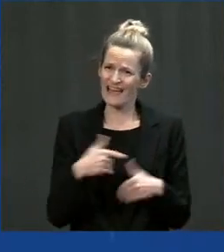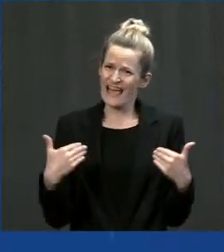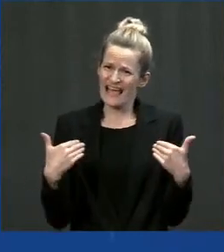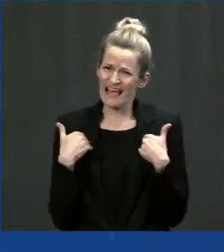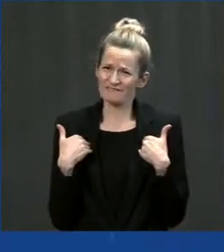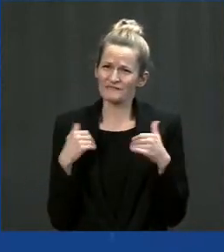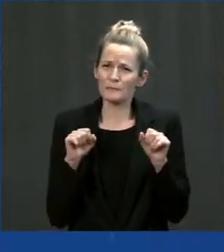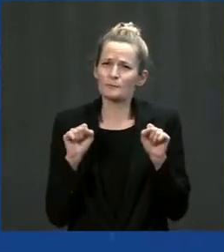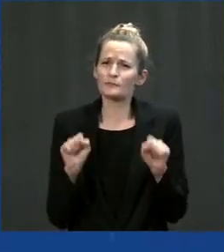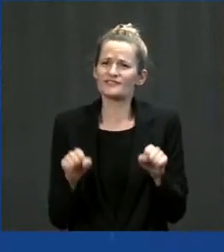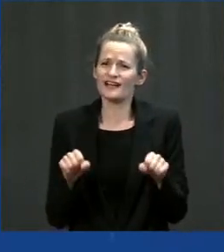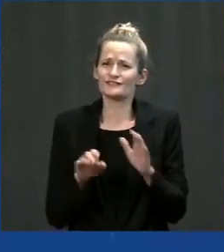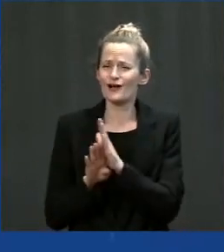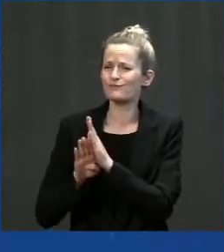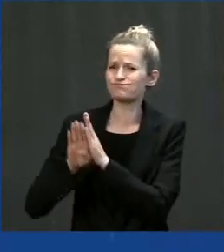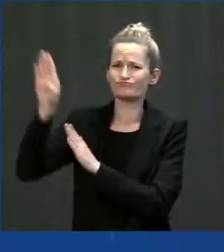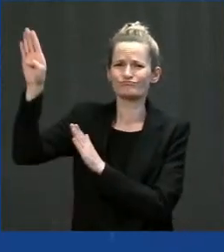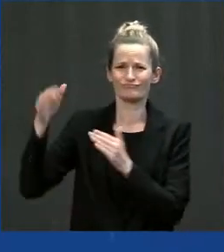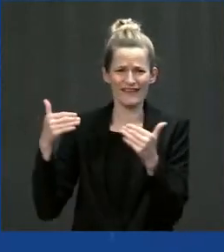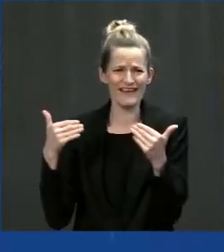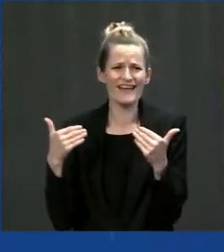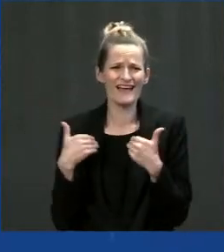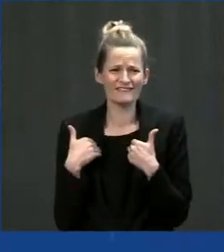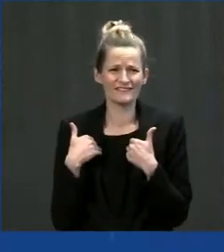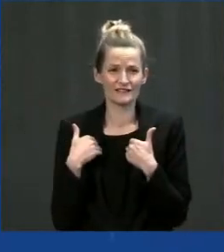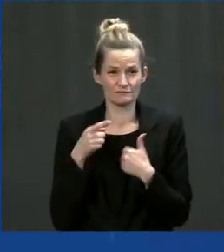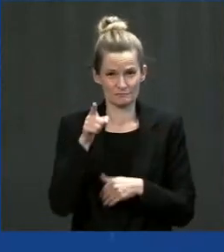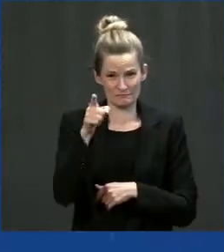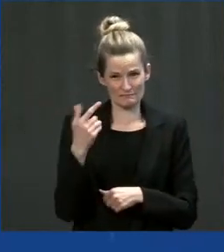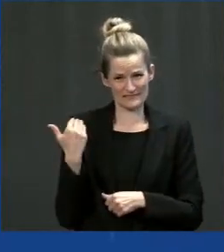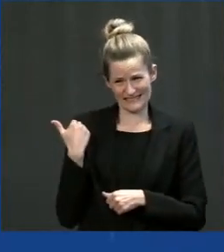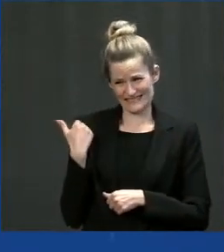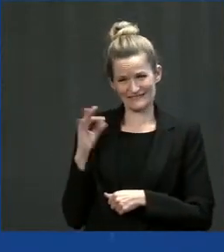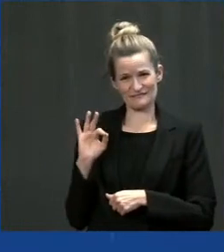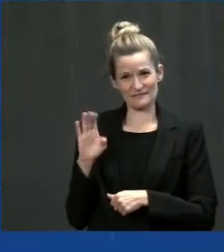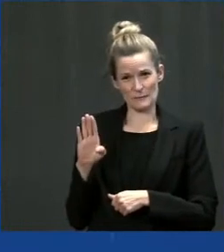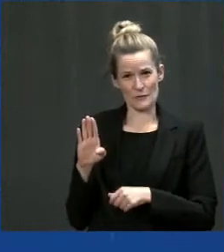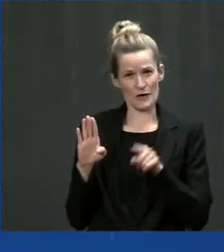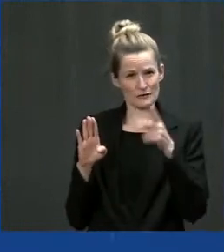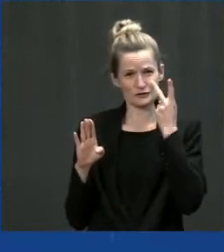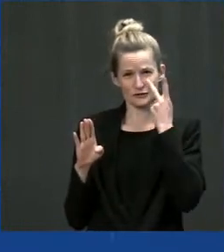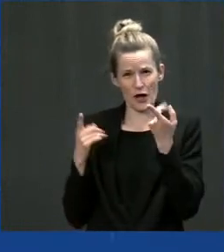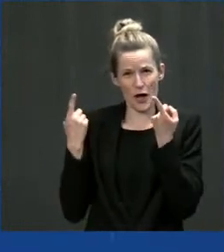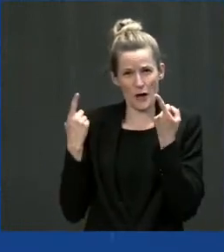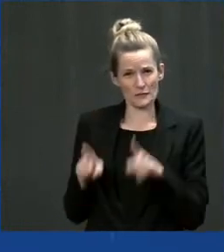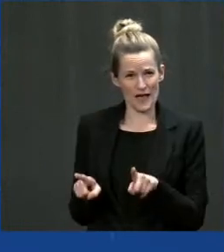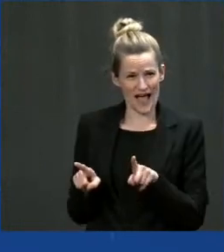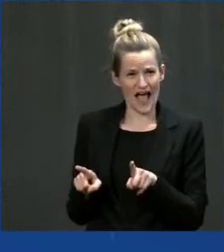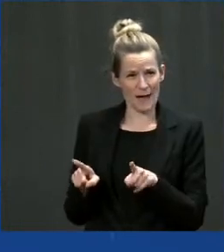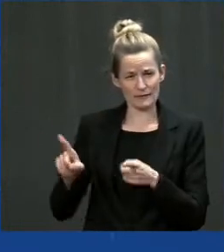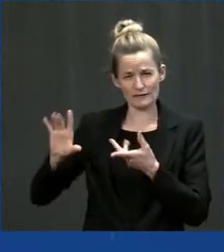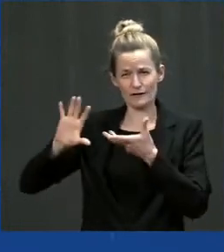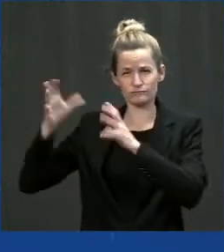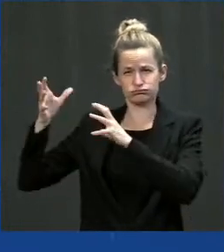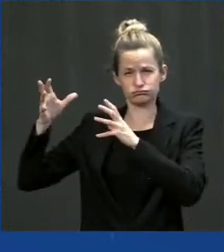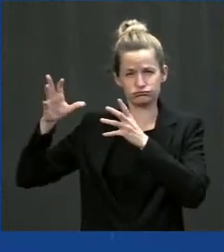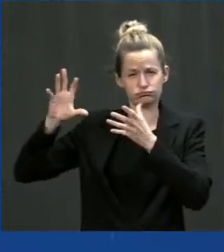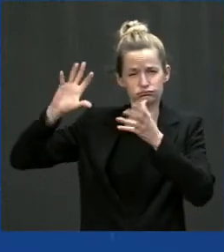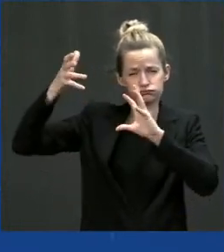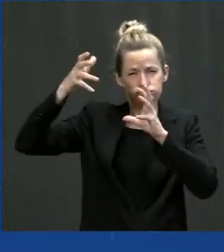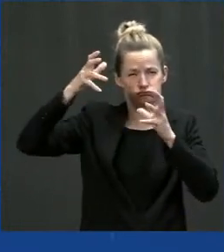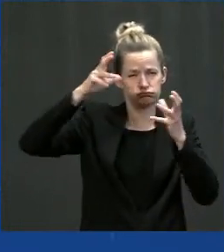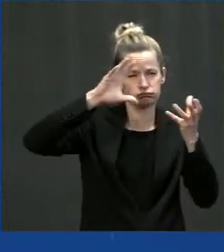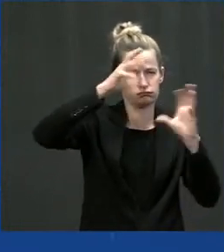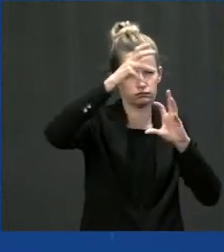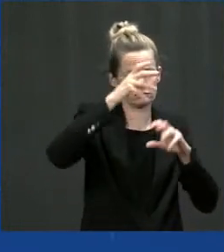February storms, the consecutive storms that we face that completely debilitated our water distribution